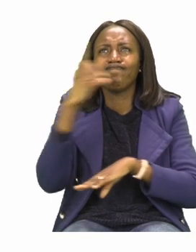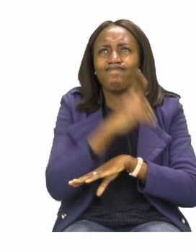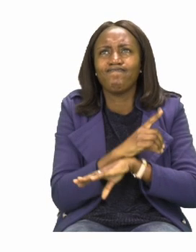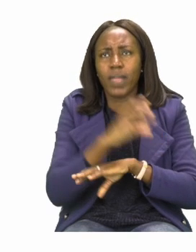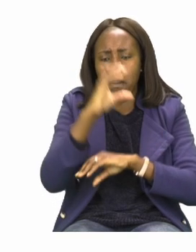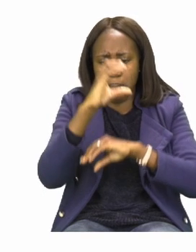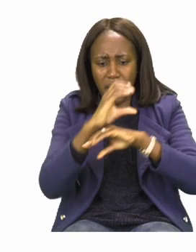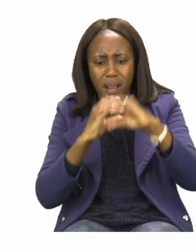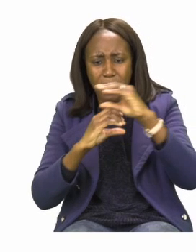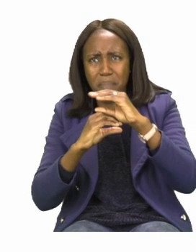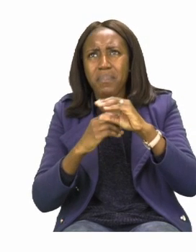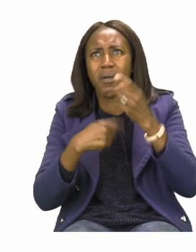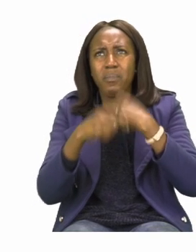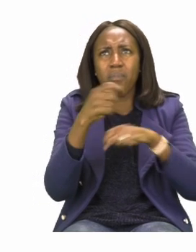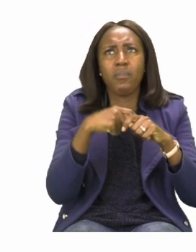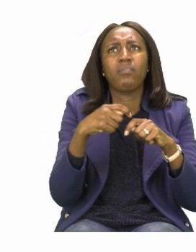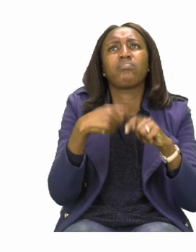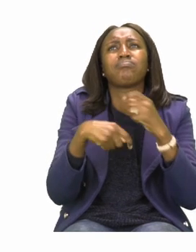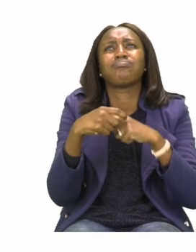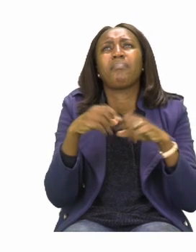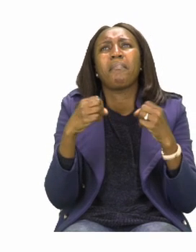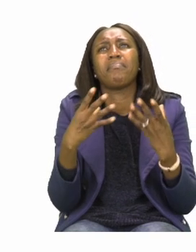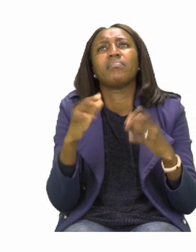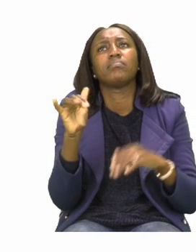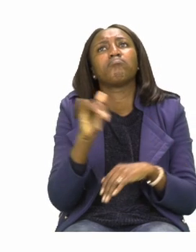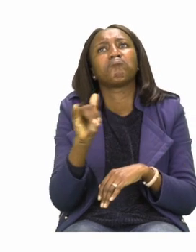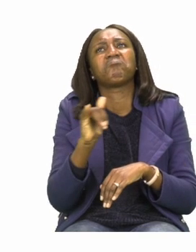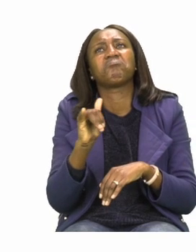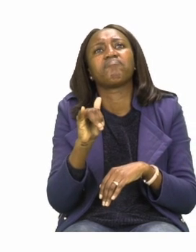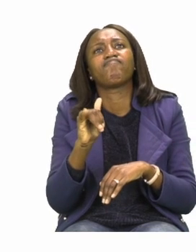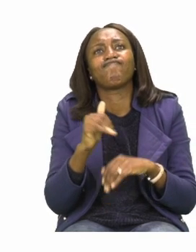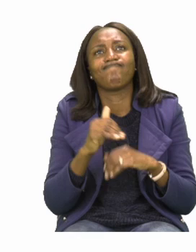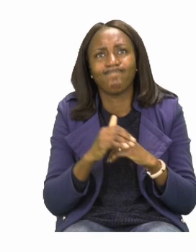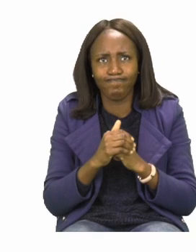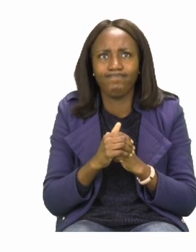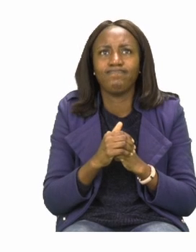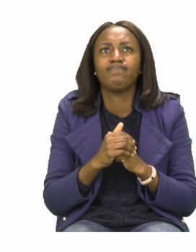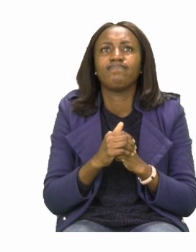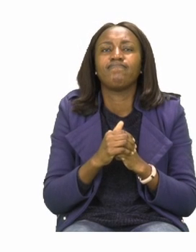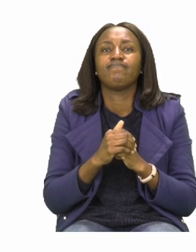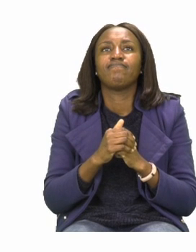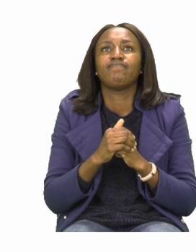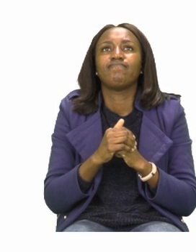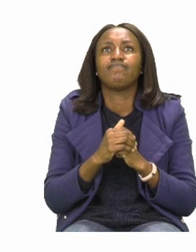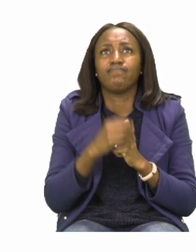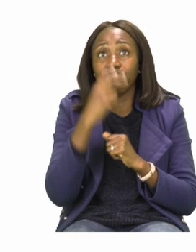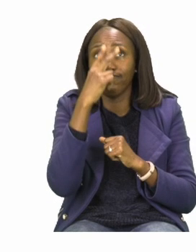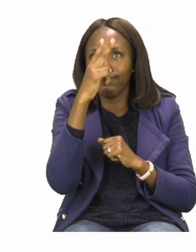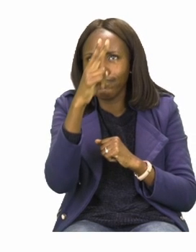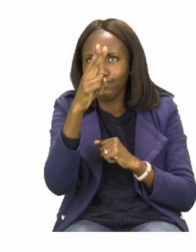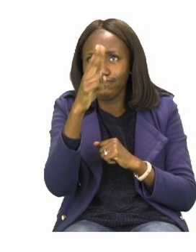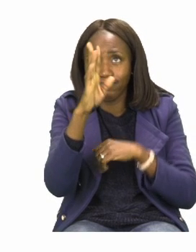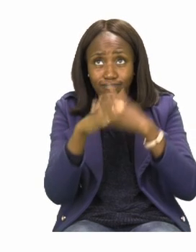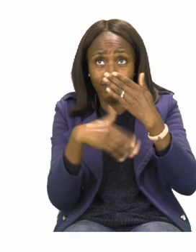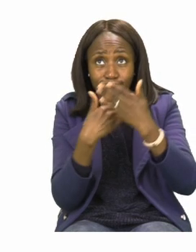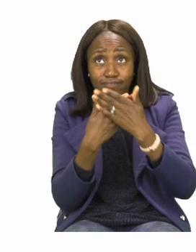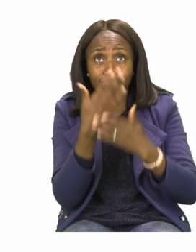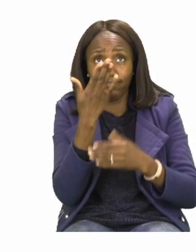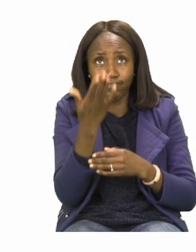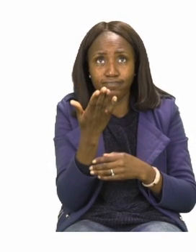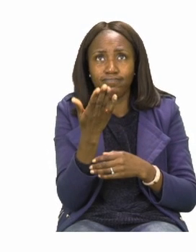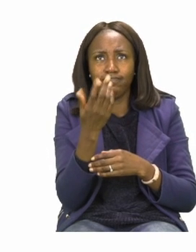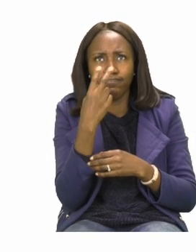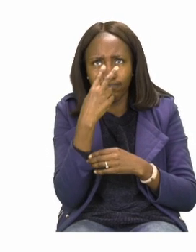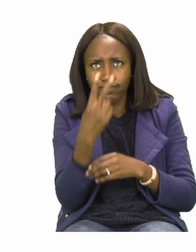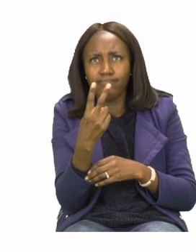were the most bricks sold? So, you have to look at your pictograph and then